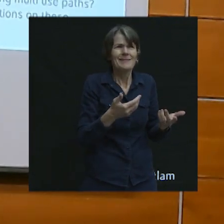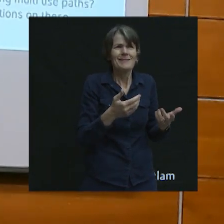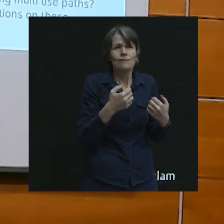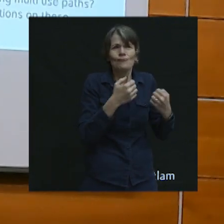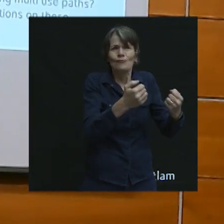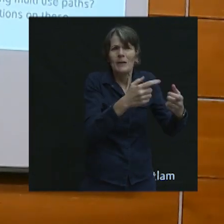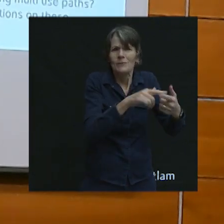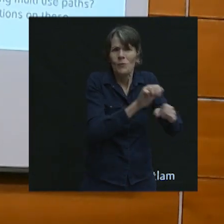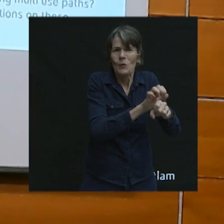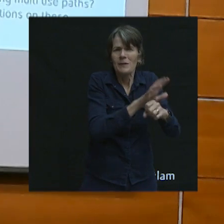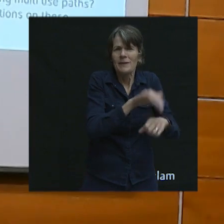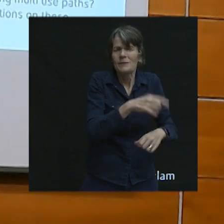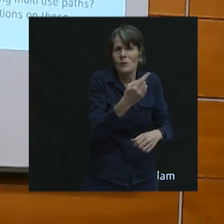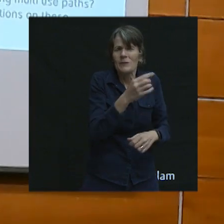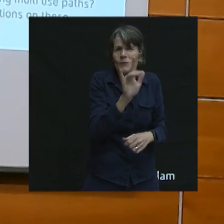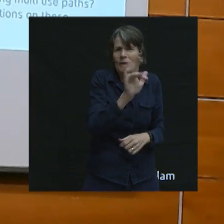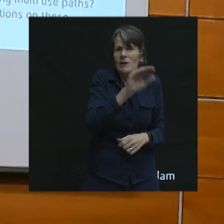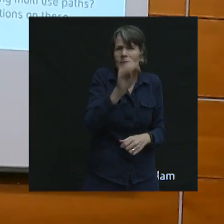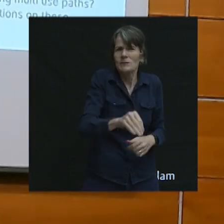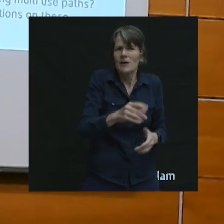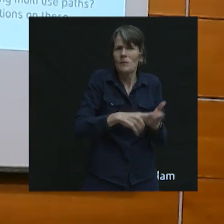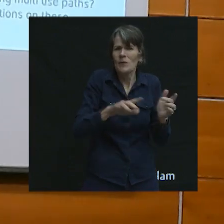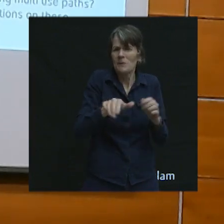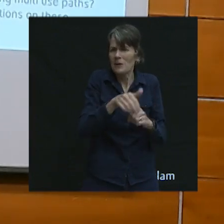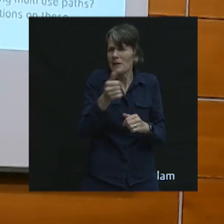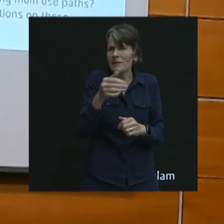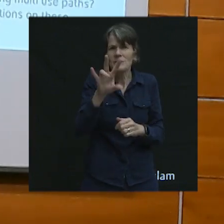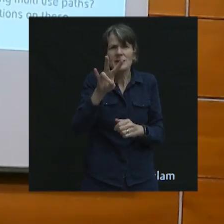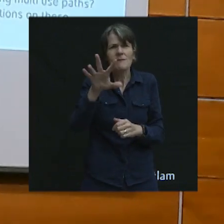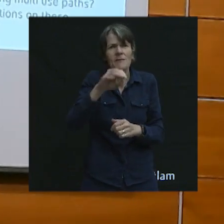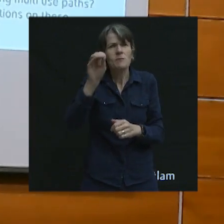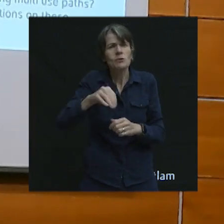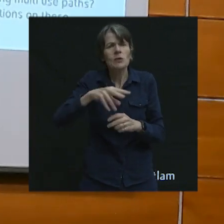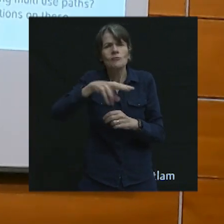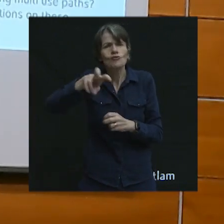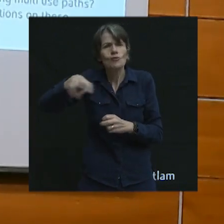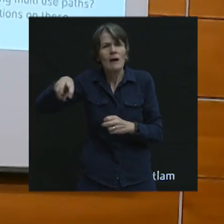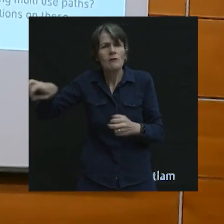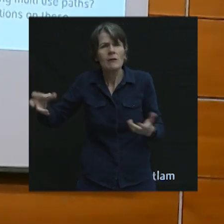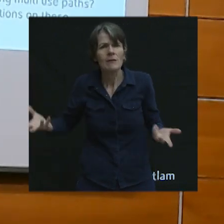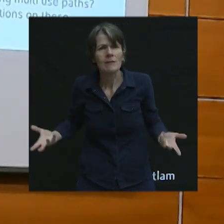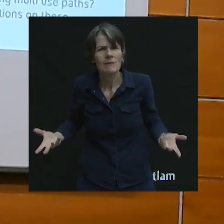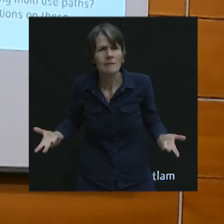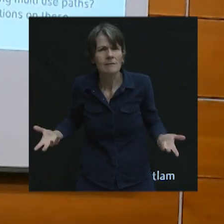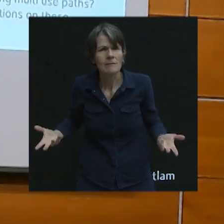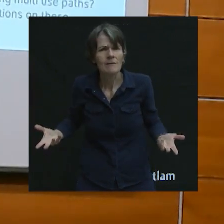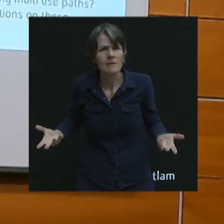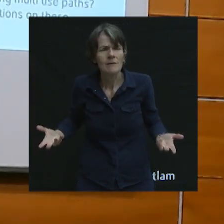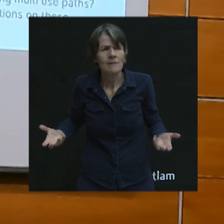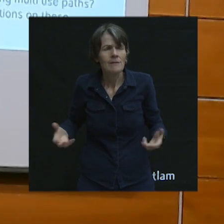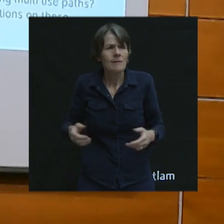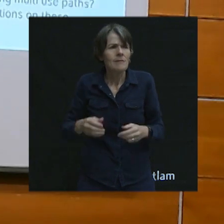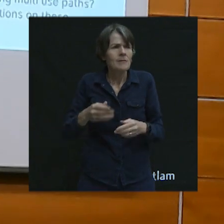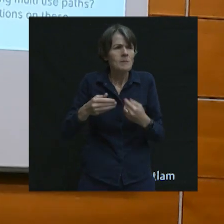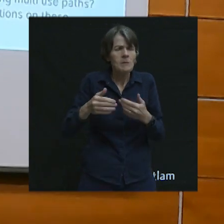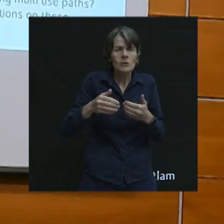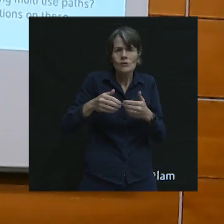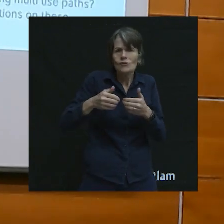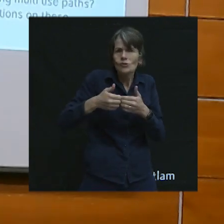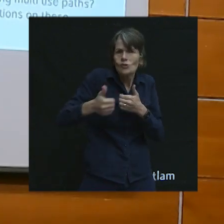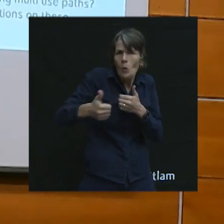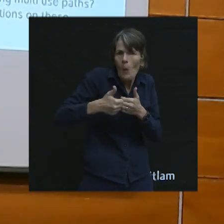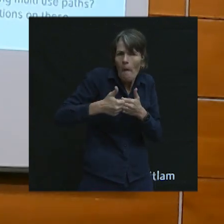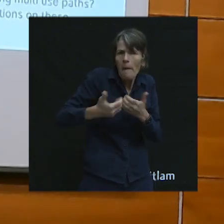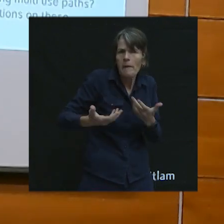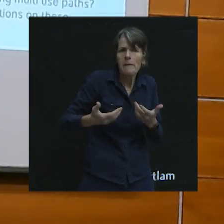household transportation survey. So, what about the rest of those trips? And I'd say typically we pay less attention to those, but they may be shorter, they may be